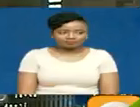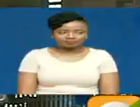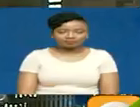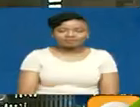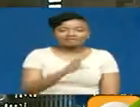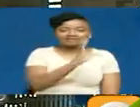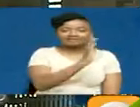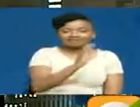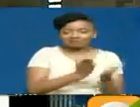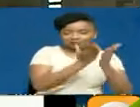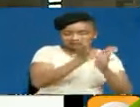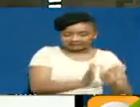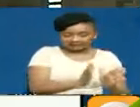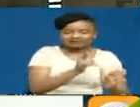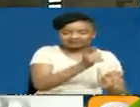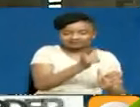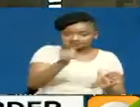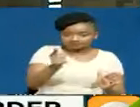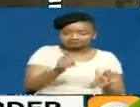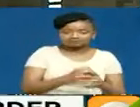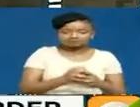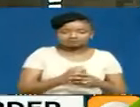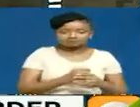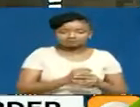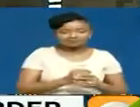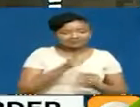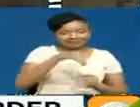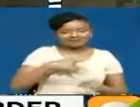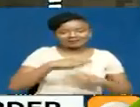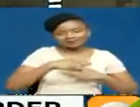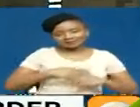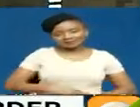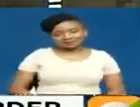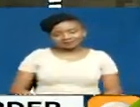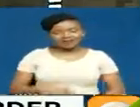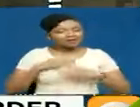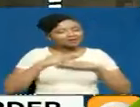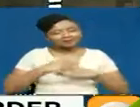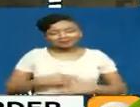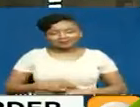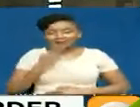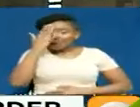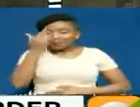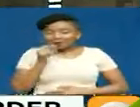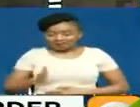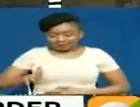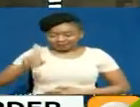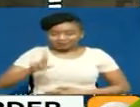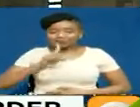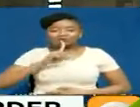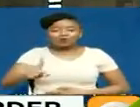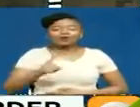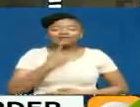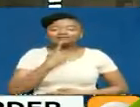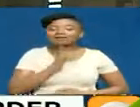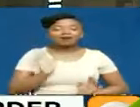Civil servants, you better pay attention to this next report and its relief for civil servants across the country. As President Uru Kenyatta directed,